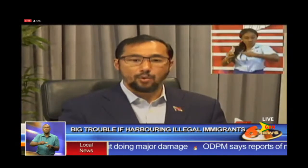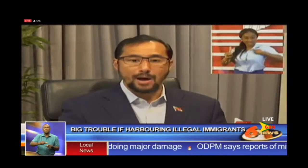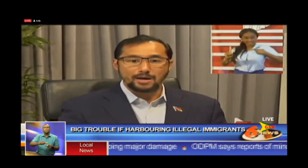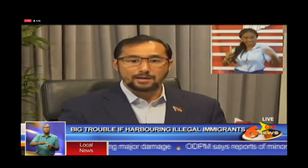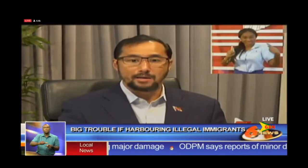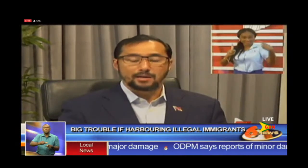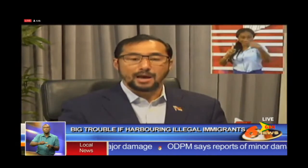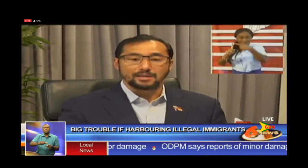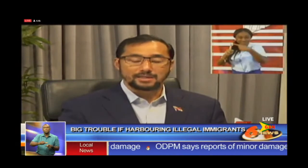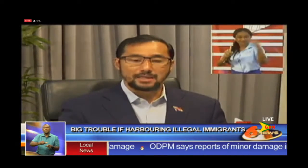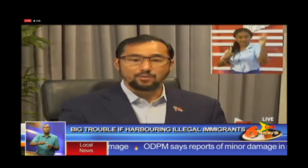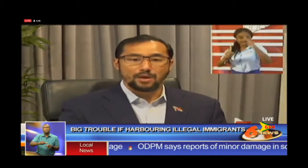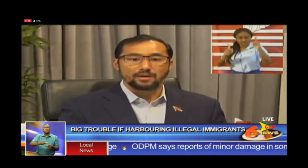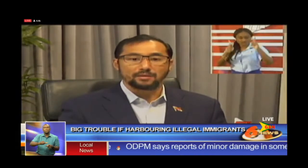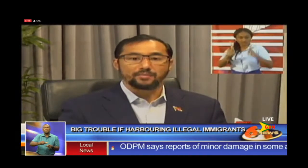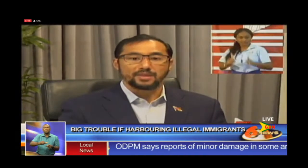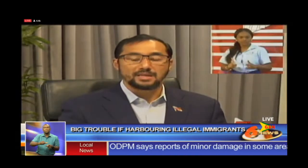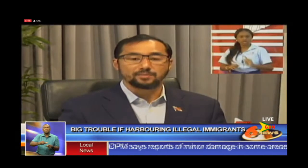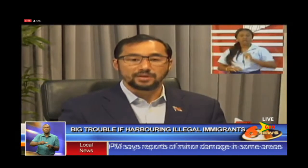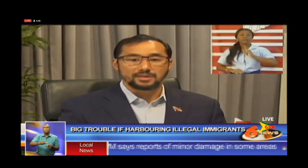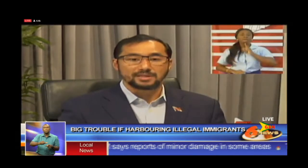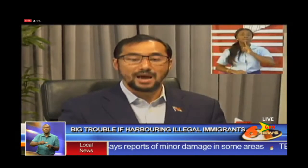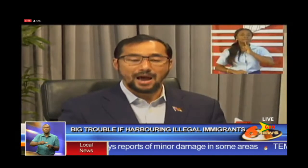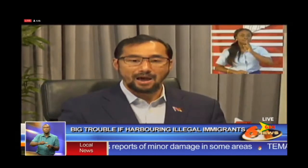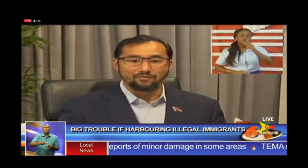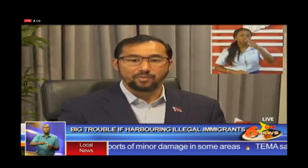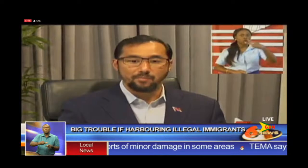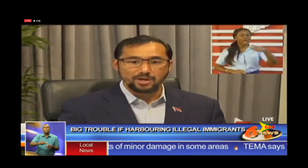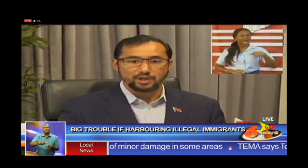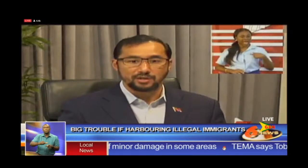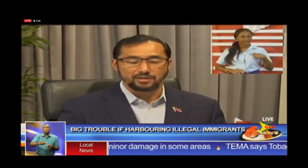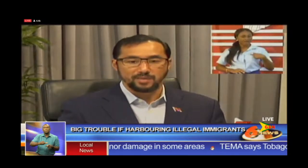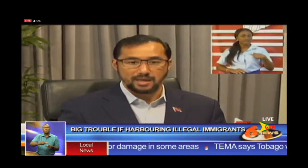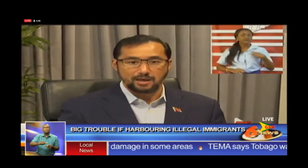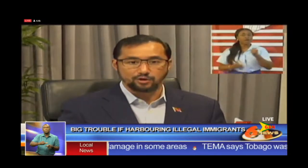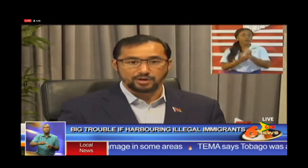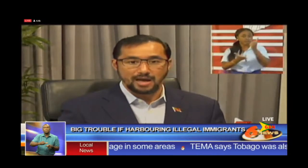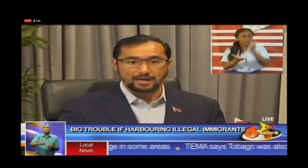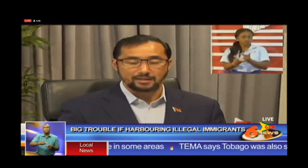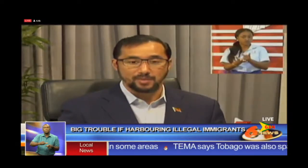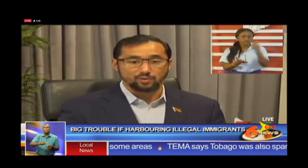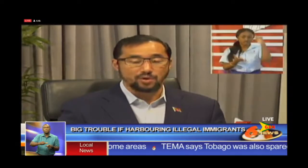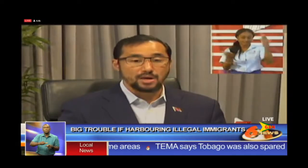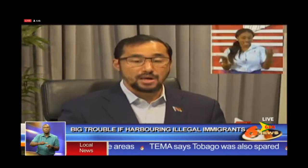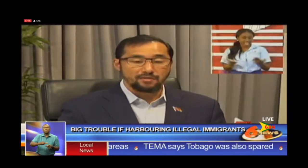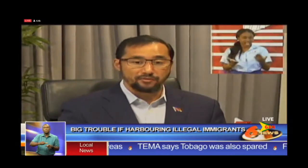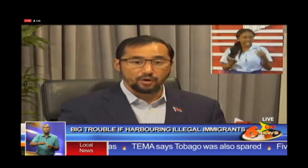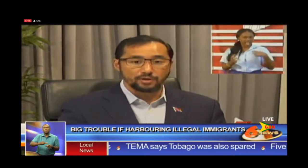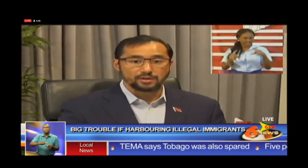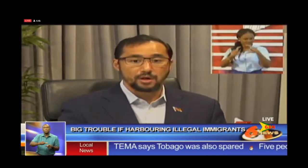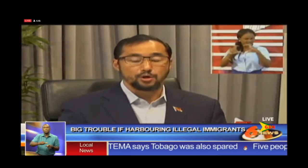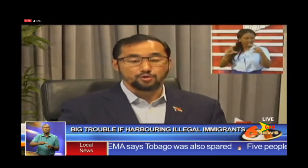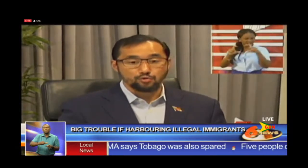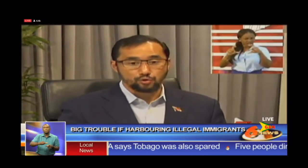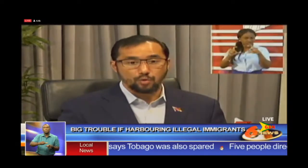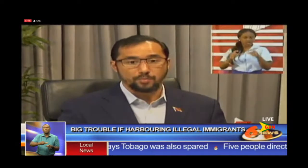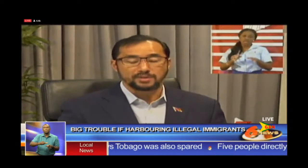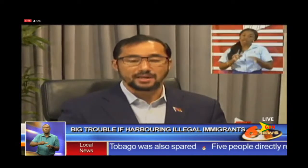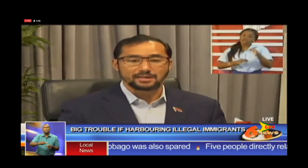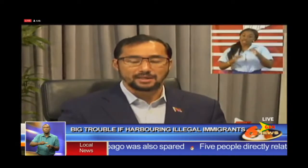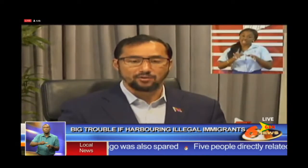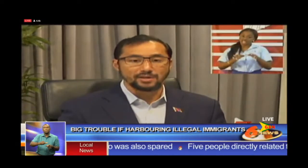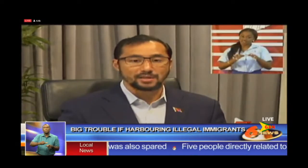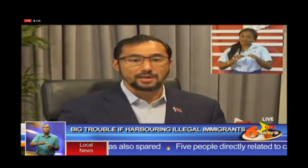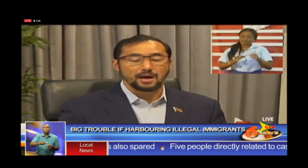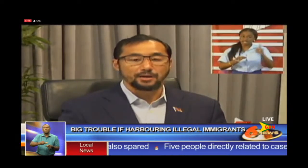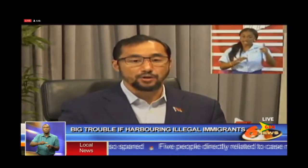please inquire and see whether these persons have permission to be here in Trinidad and Tobago. If not, you too are